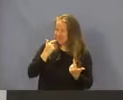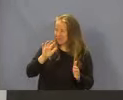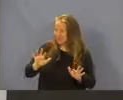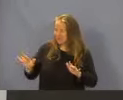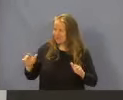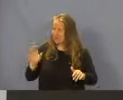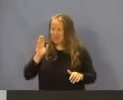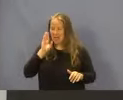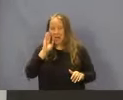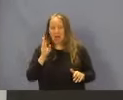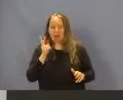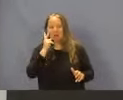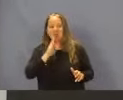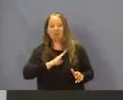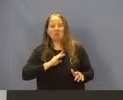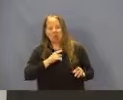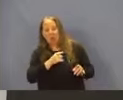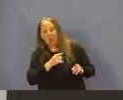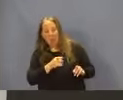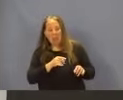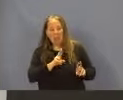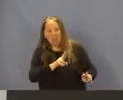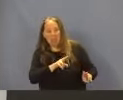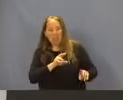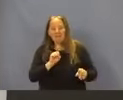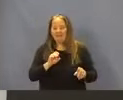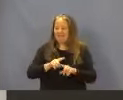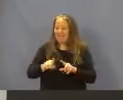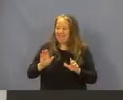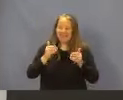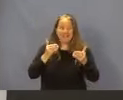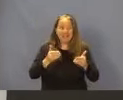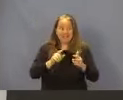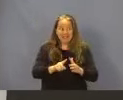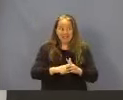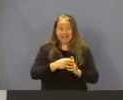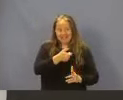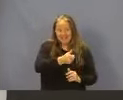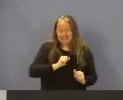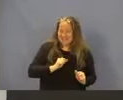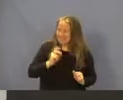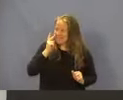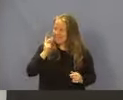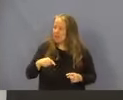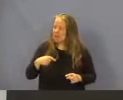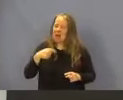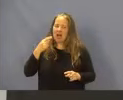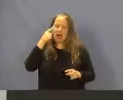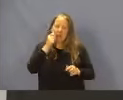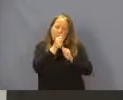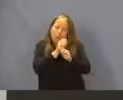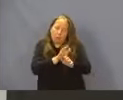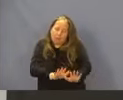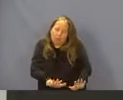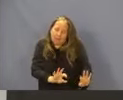So I'll leave it to the Board members, but, you know, give it your best shot out there. I think we're fairly peaceful.